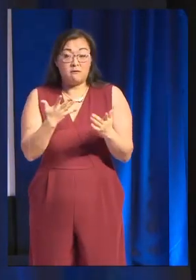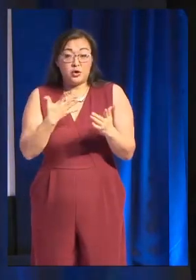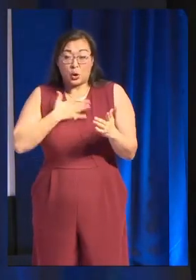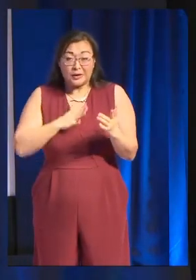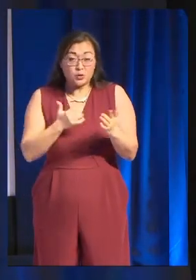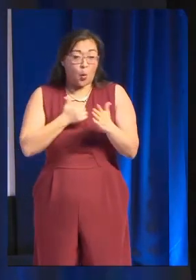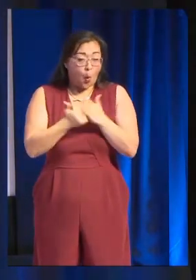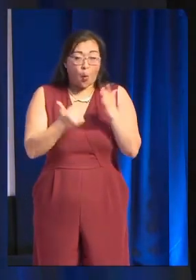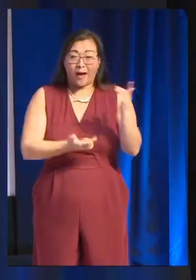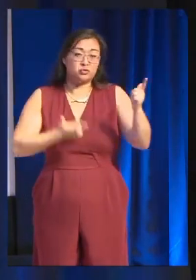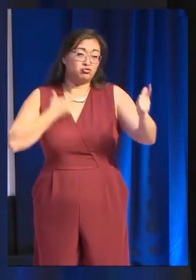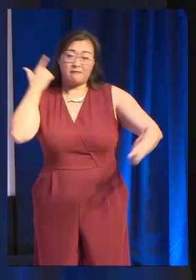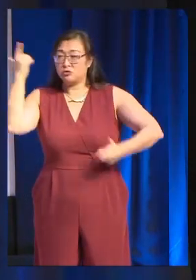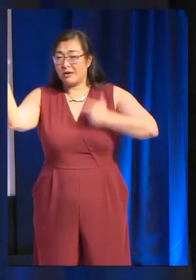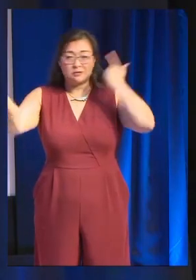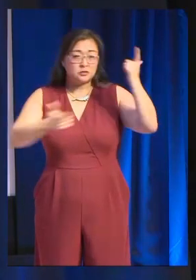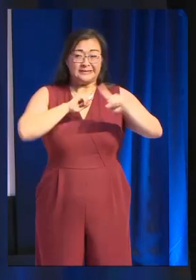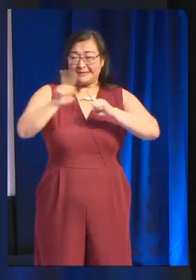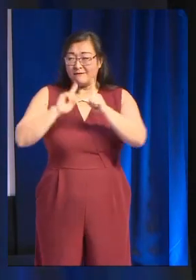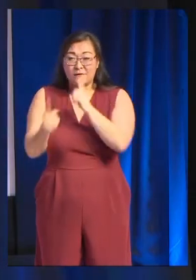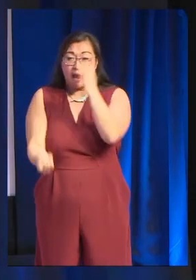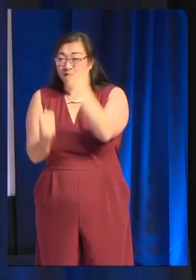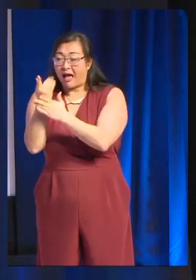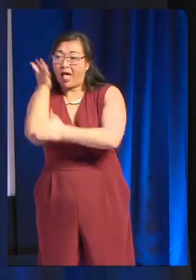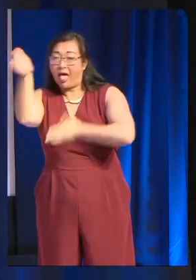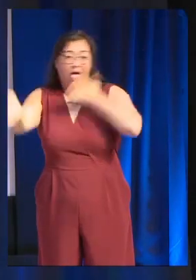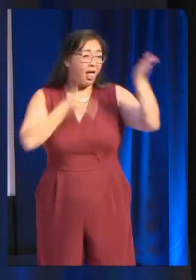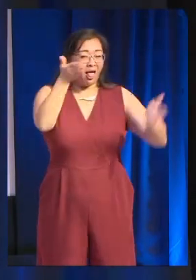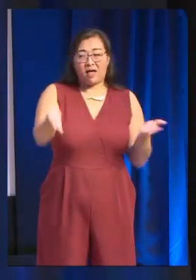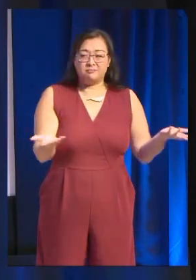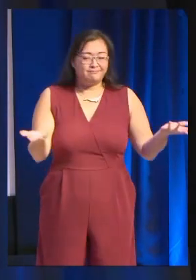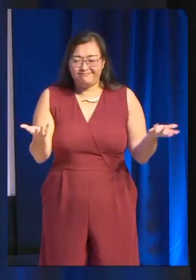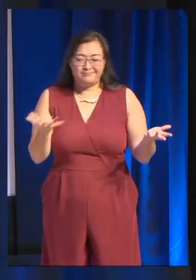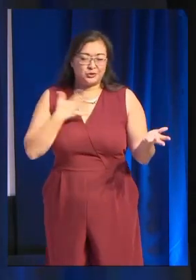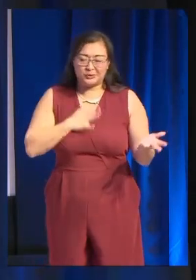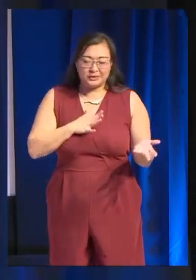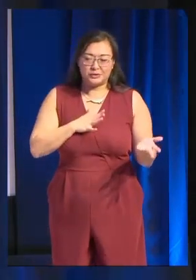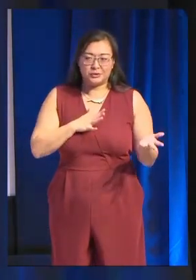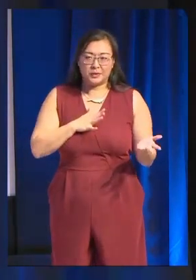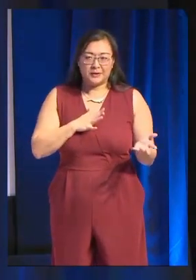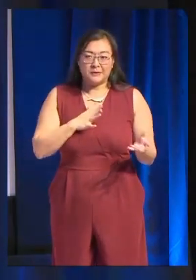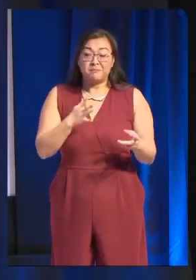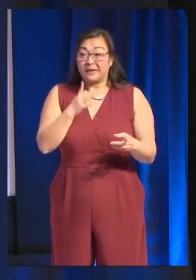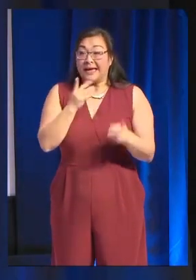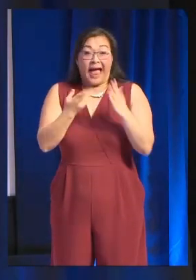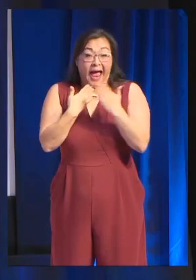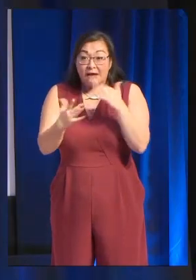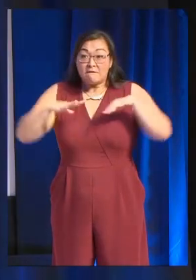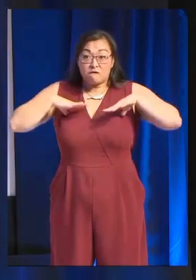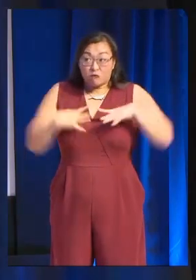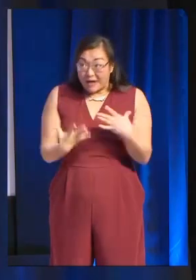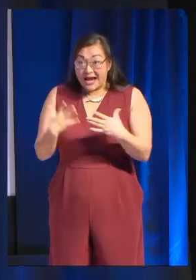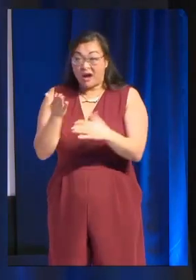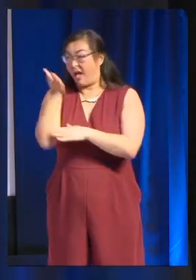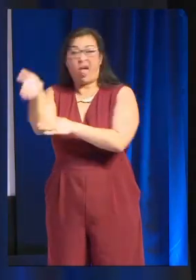and losing development time. Absolutely apply for all the free ones you can get into and the local ones. And